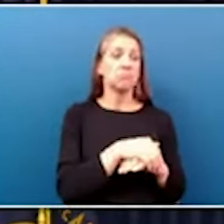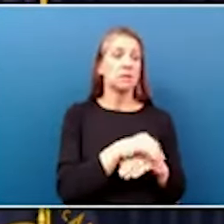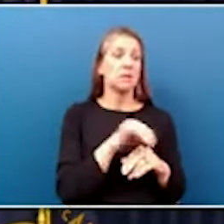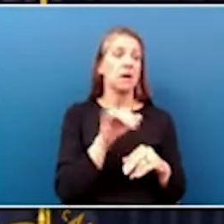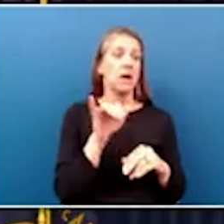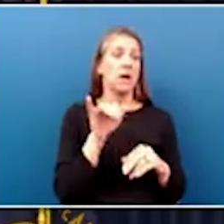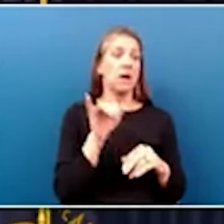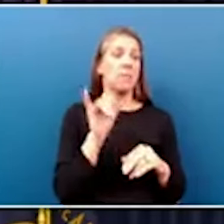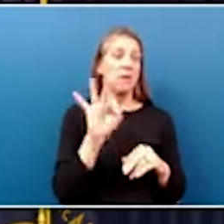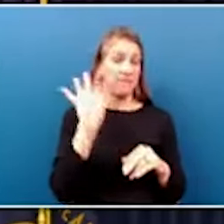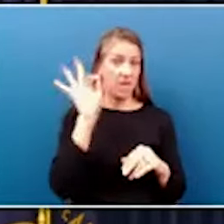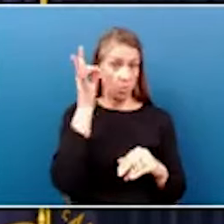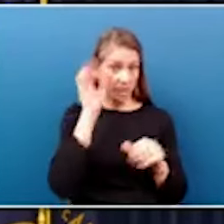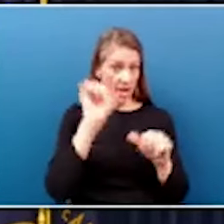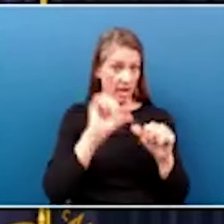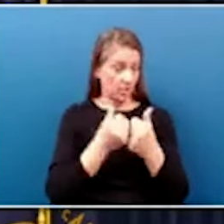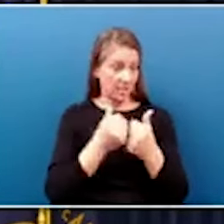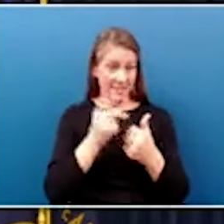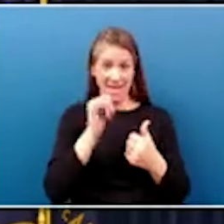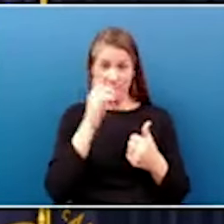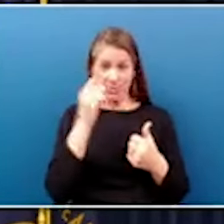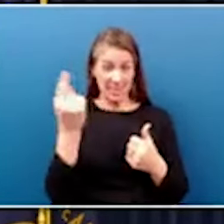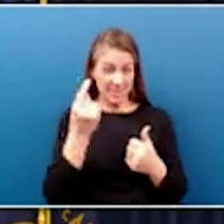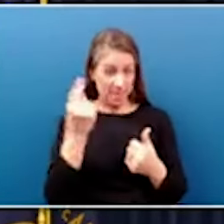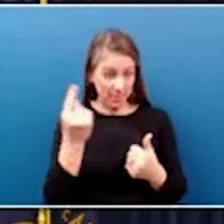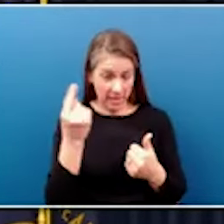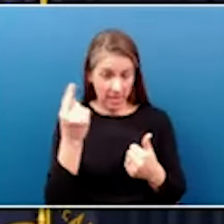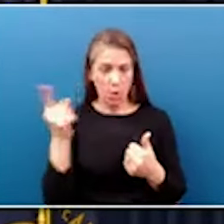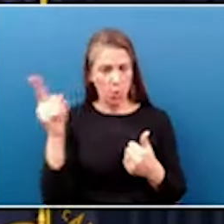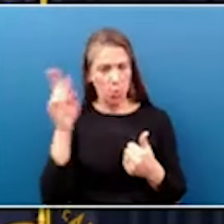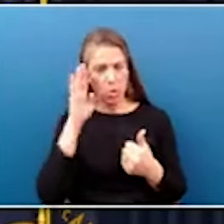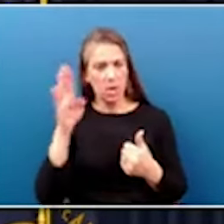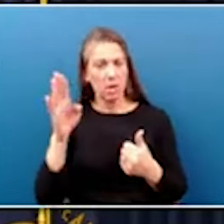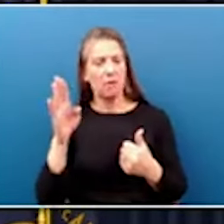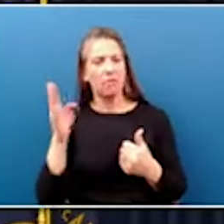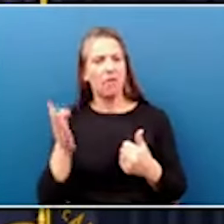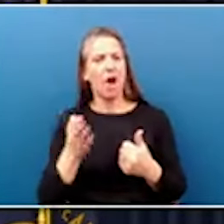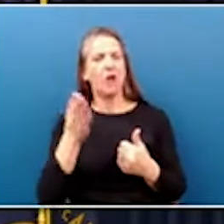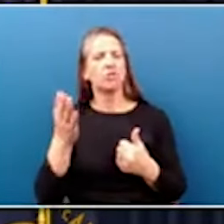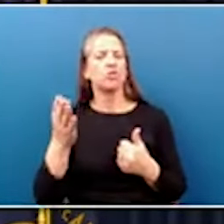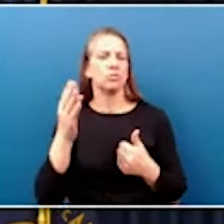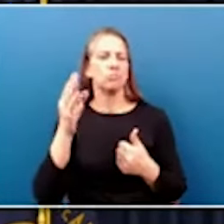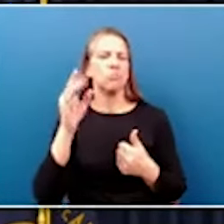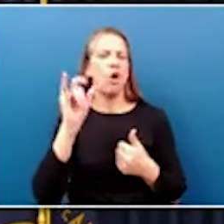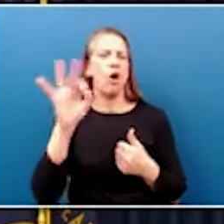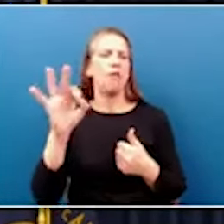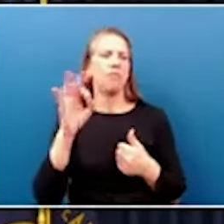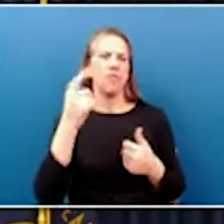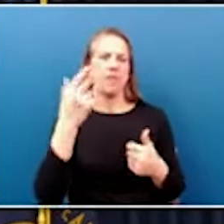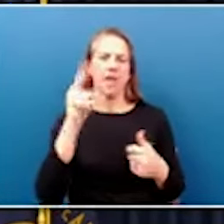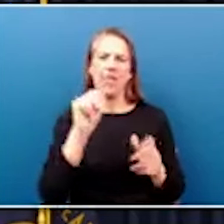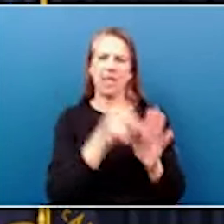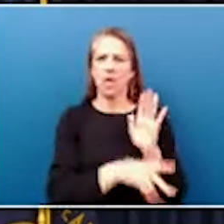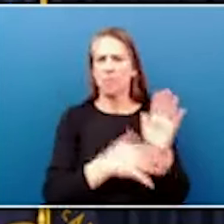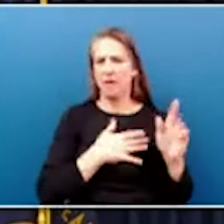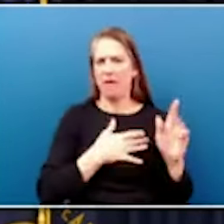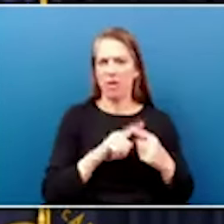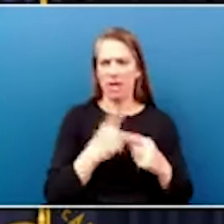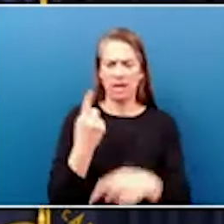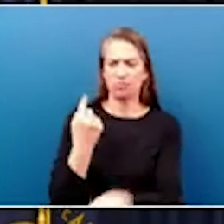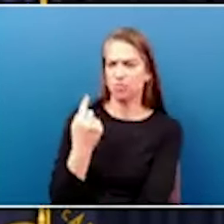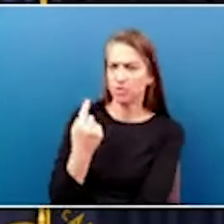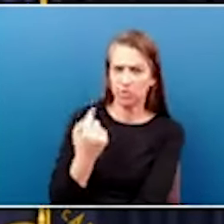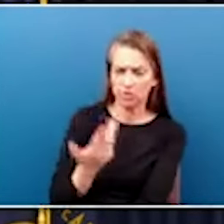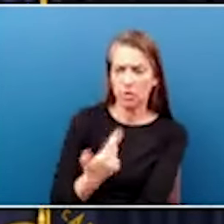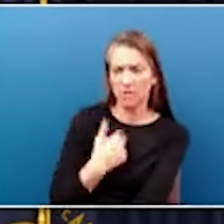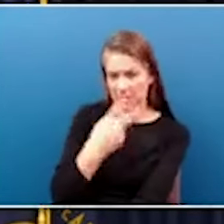federal agency hadn't stepped in, would have auctioned off the gun that killed my friend just about a year ago. So I have seen